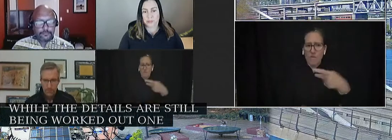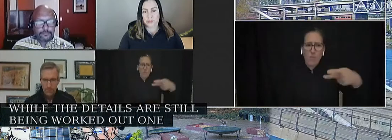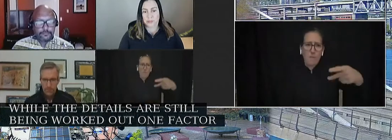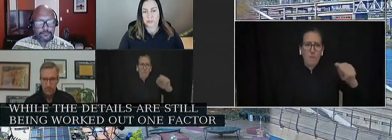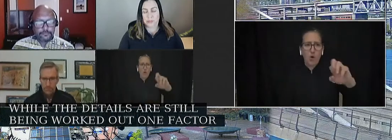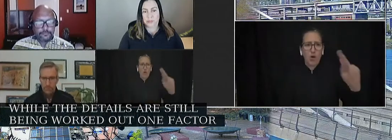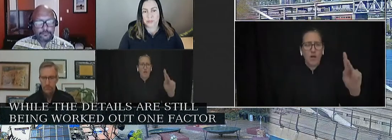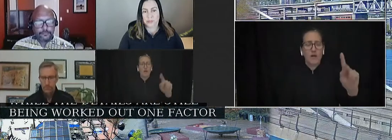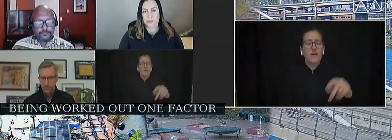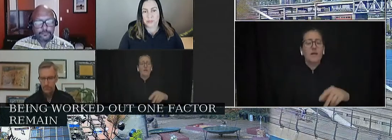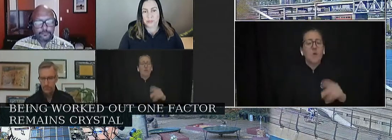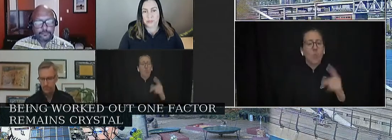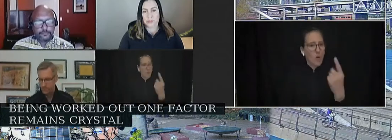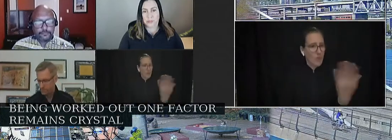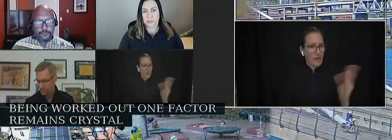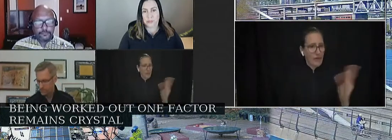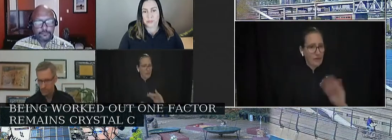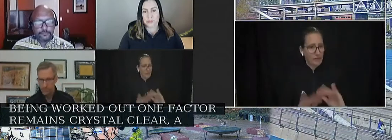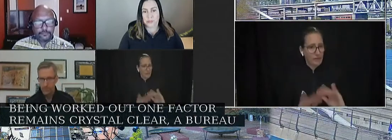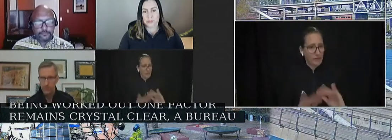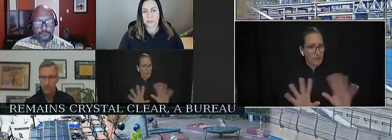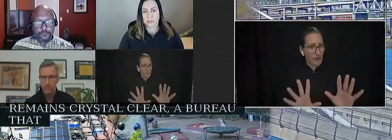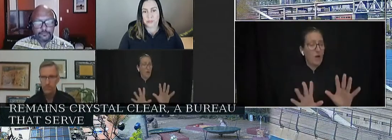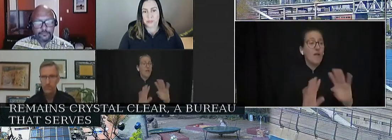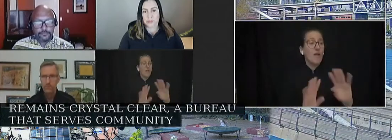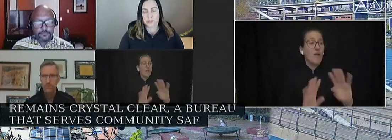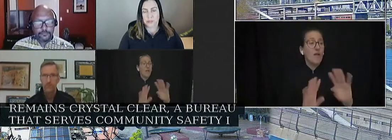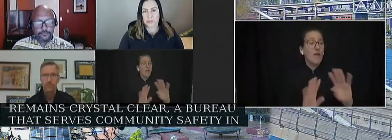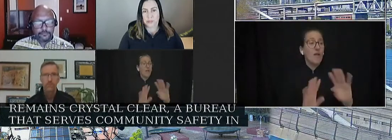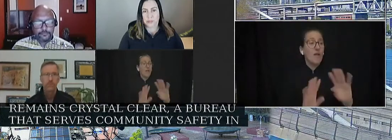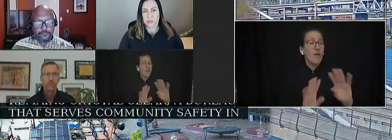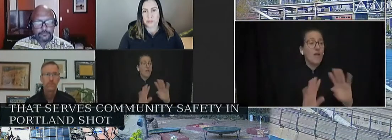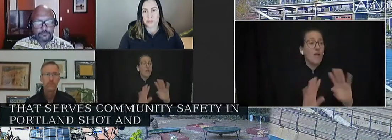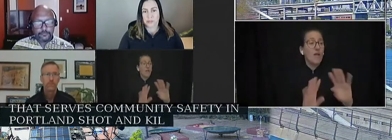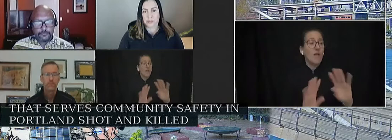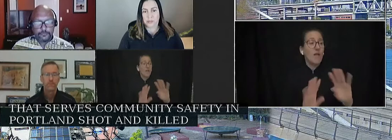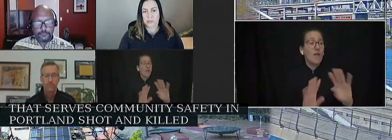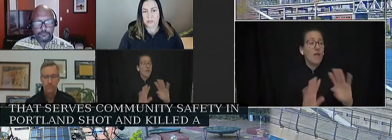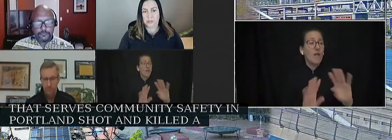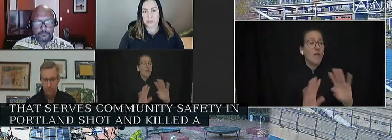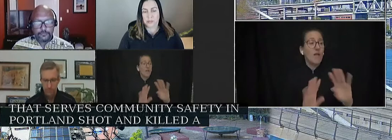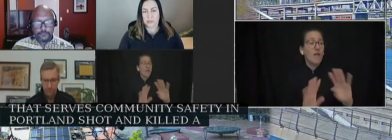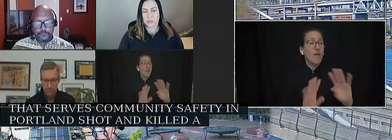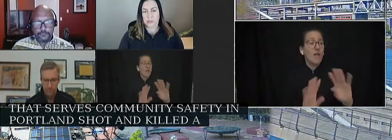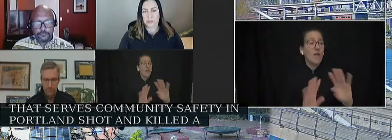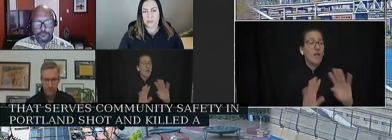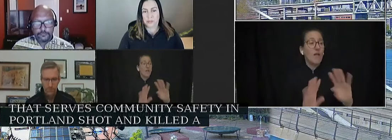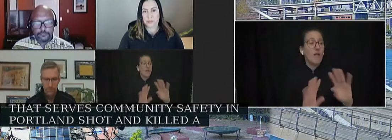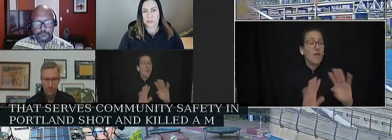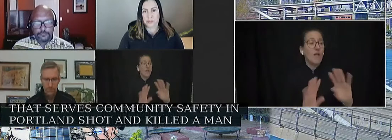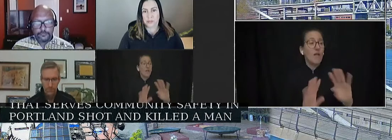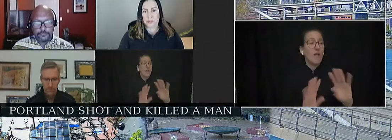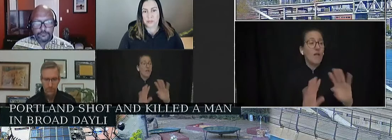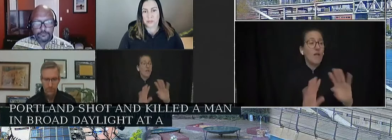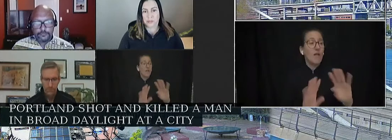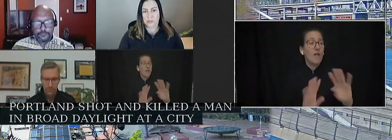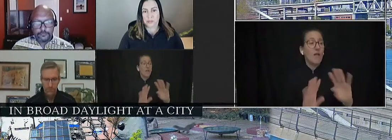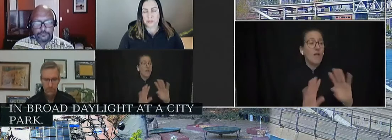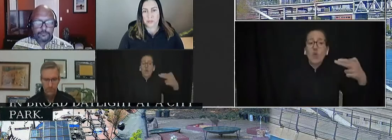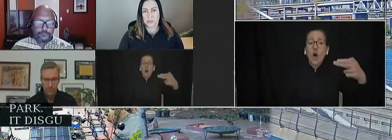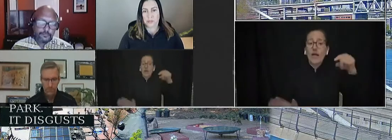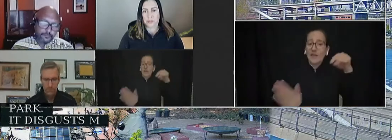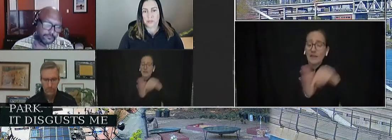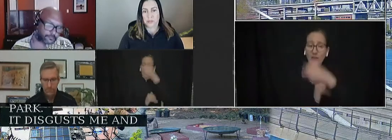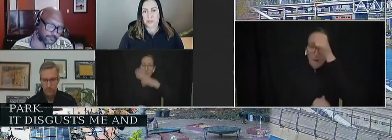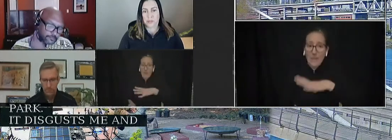The Bureau that serves community safety in Portland shot and killed a man in broad daylight at a city park. Personally, disgusts me, and surely doesn't make me feel